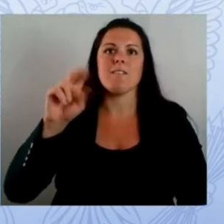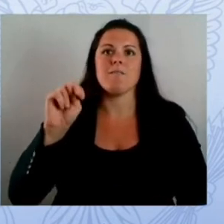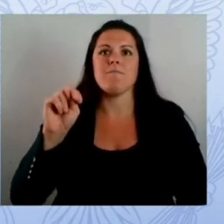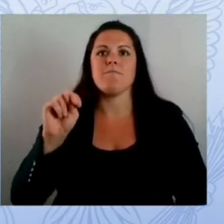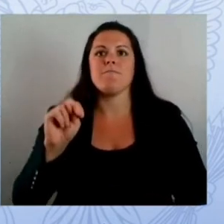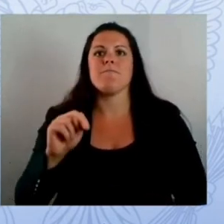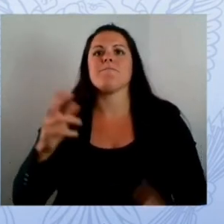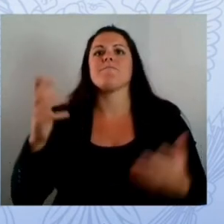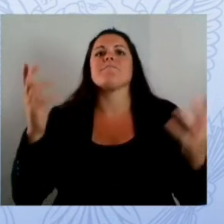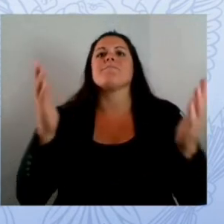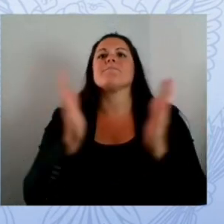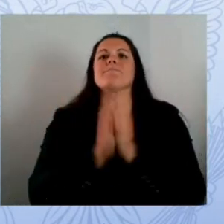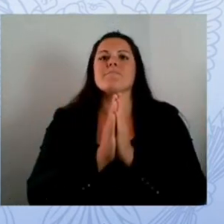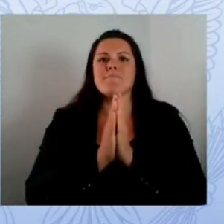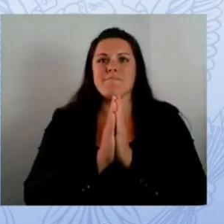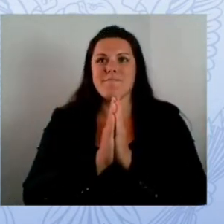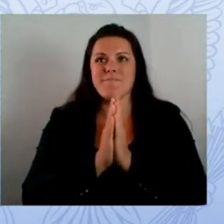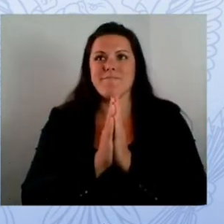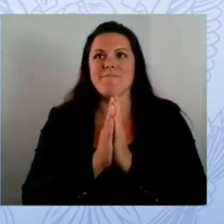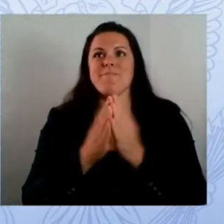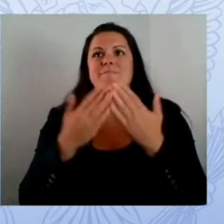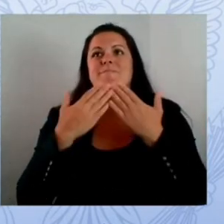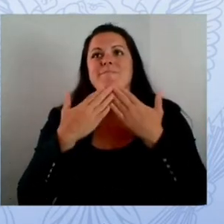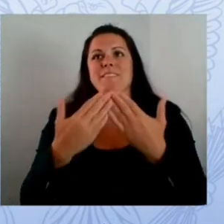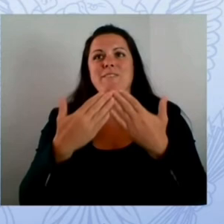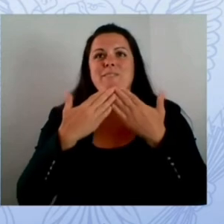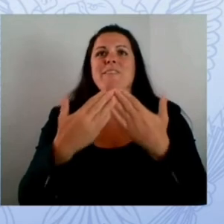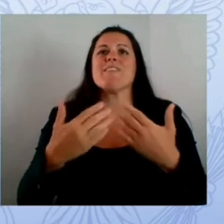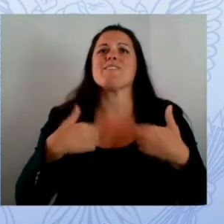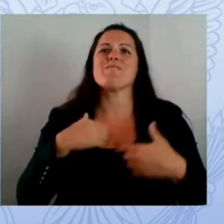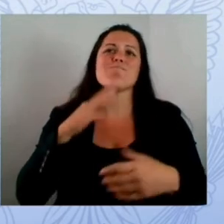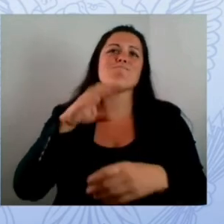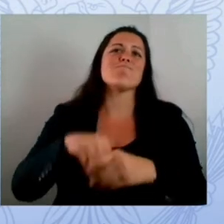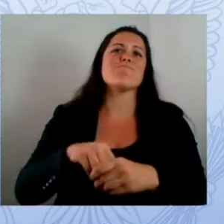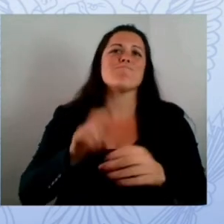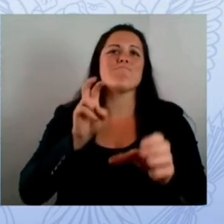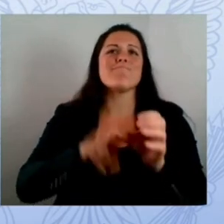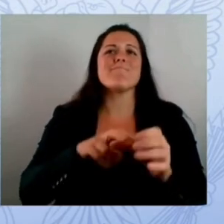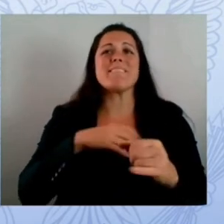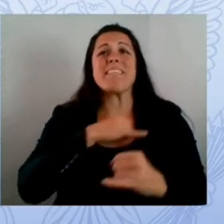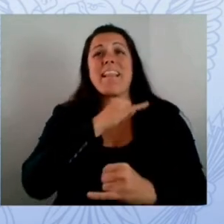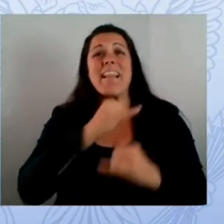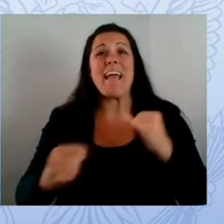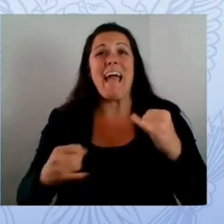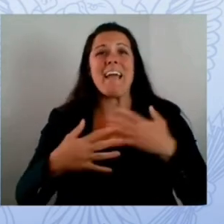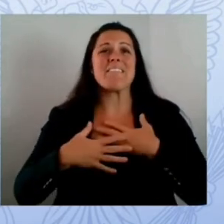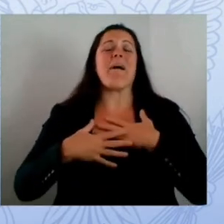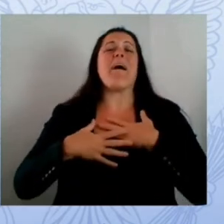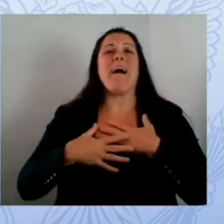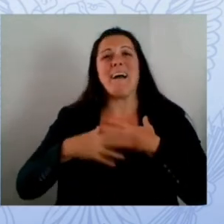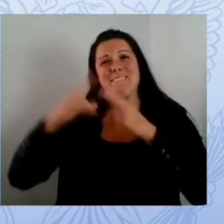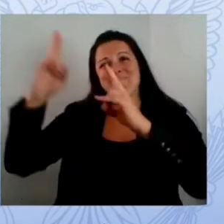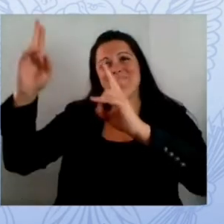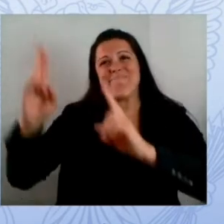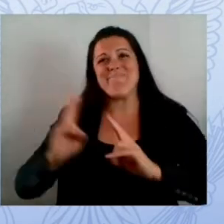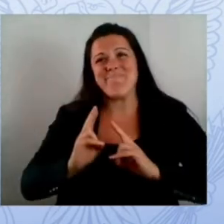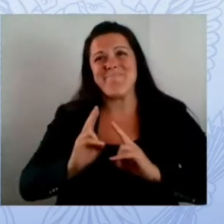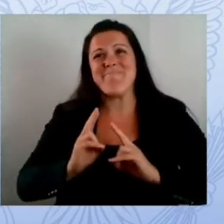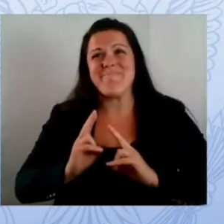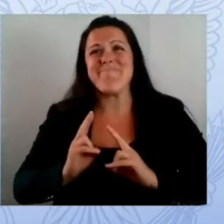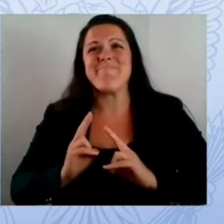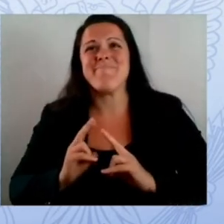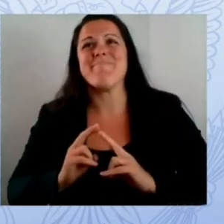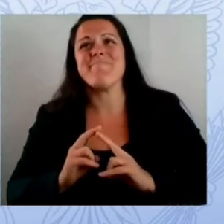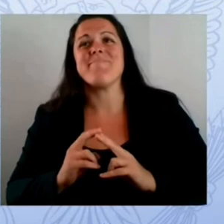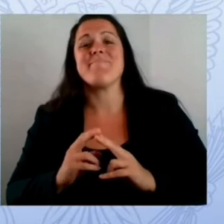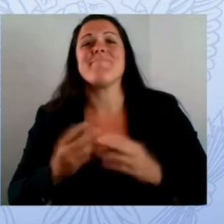honor and privilege to represent pennsylvania uh we have a pro an approach in pa that is very intermediate unit centric now if you